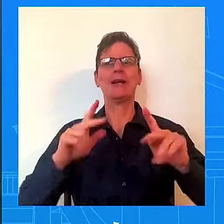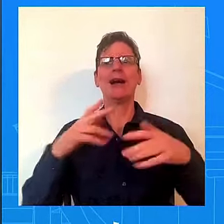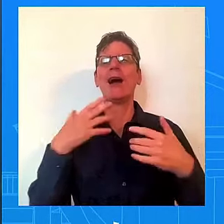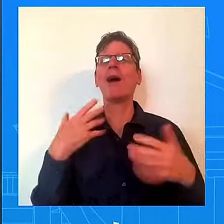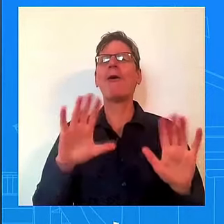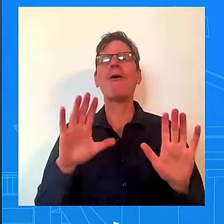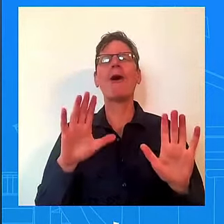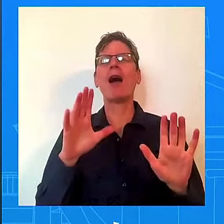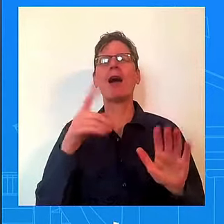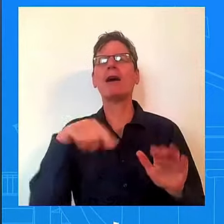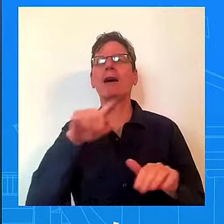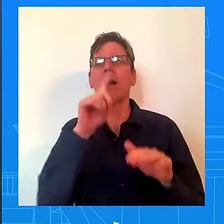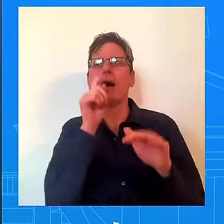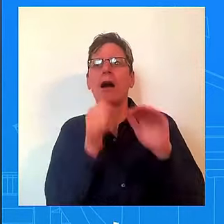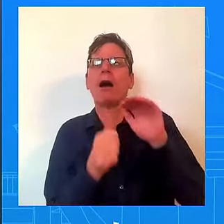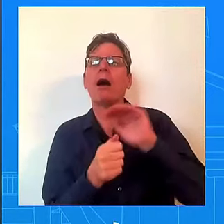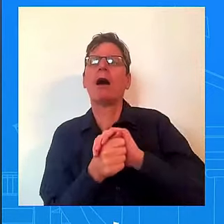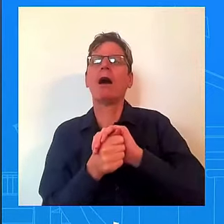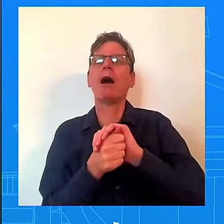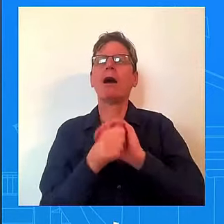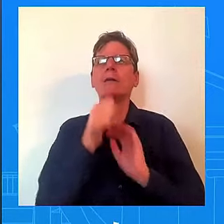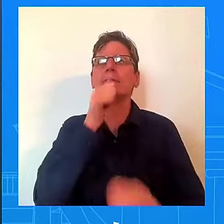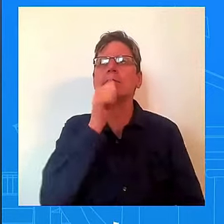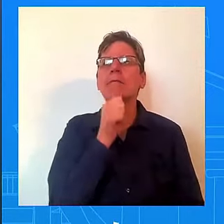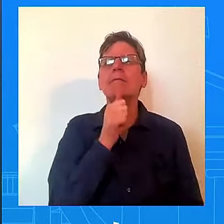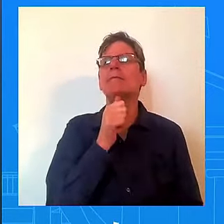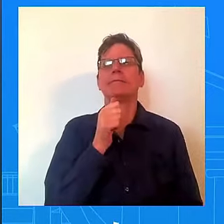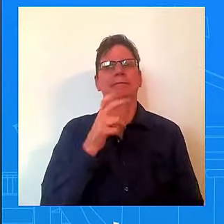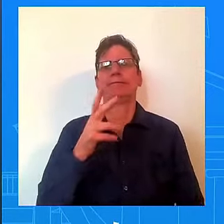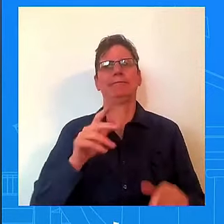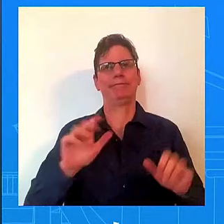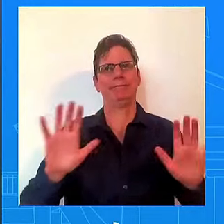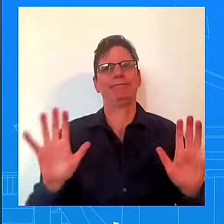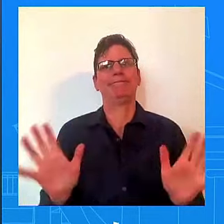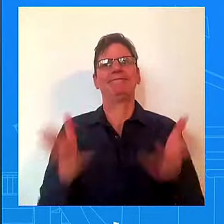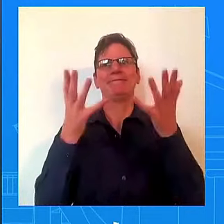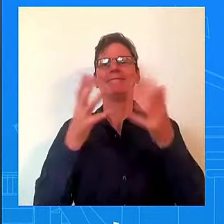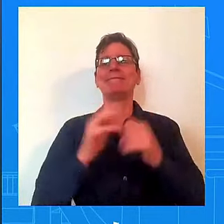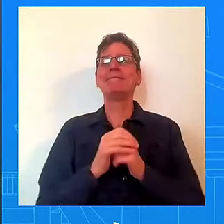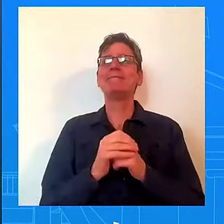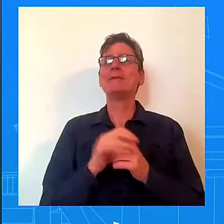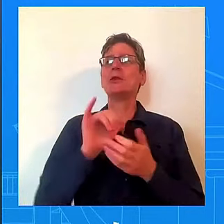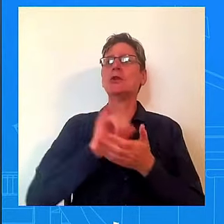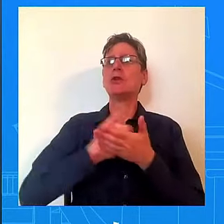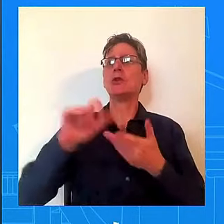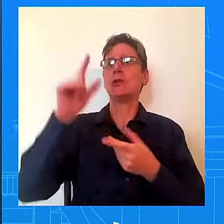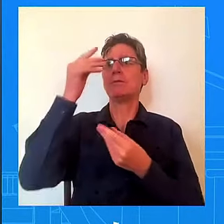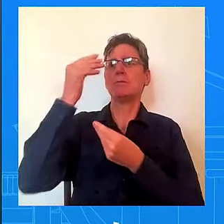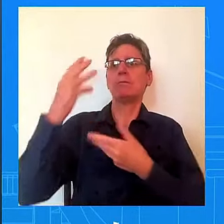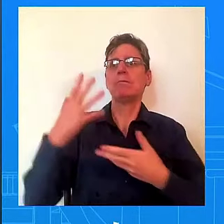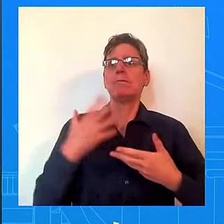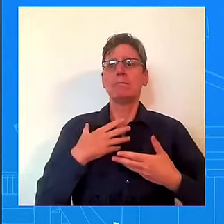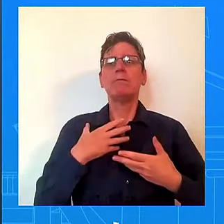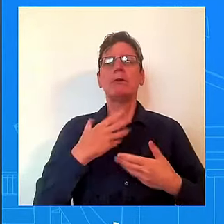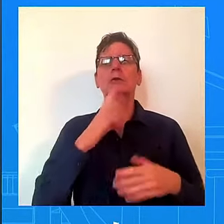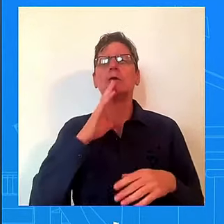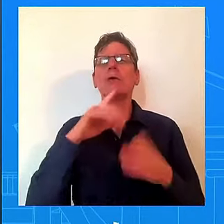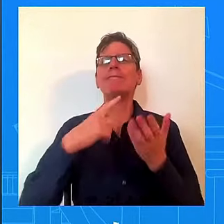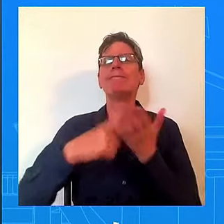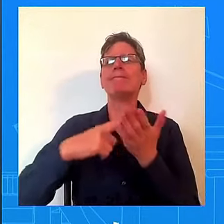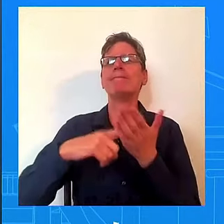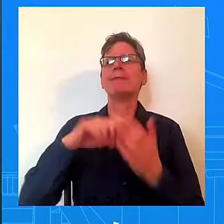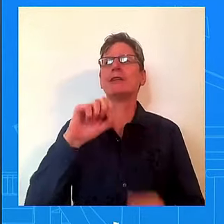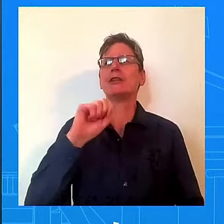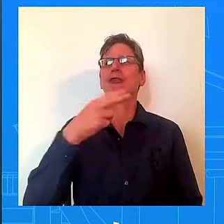-81 cast along the middle of her neighborhood when it tore it apart. That's ultimately what